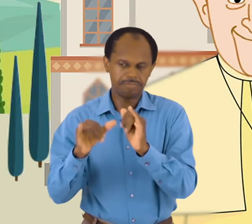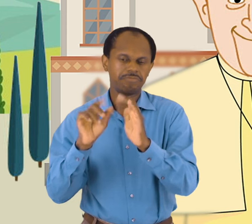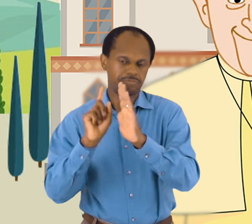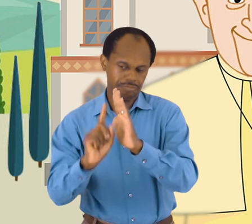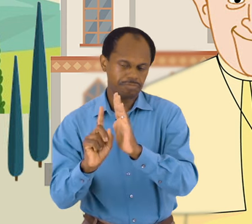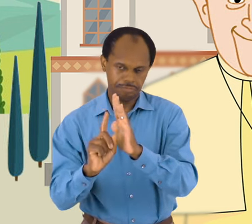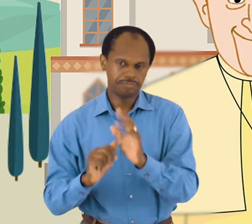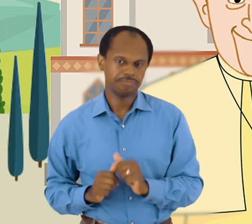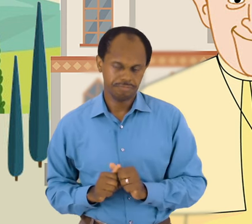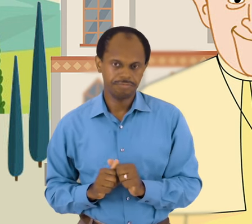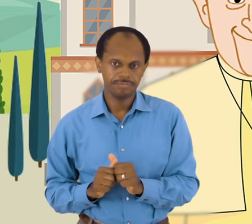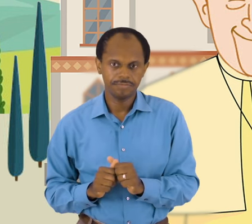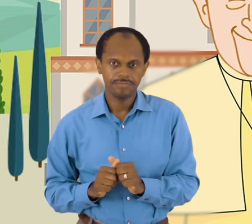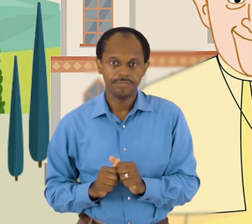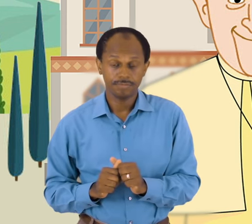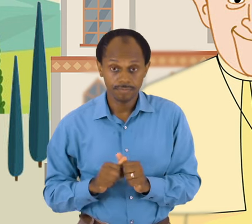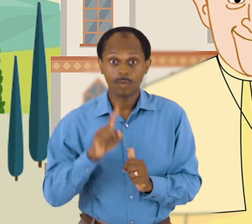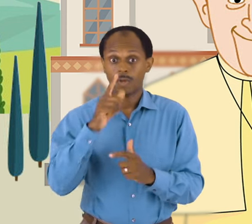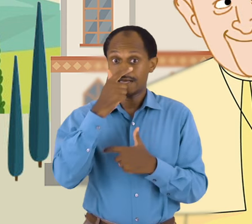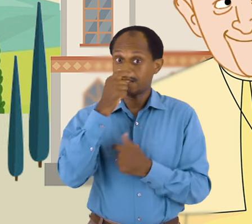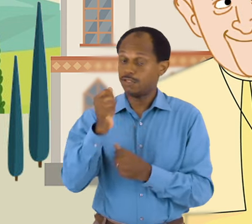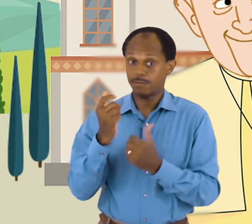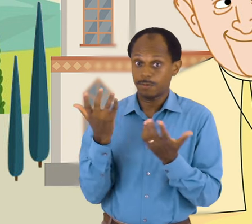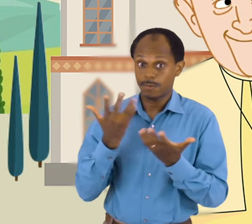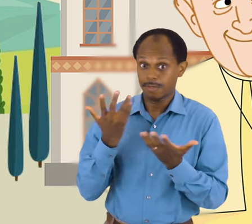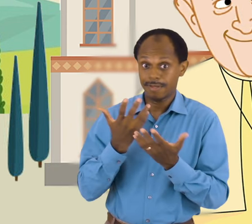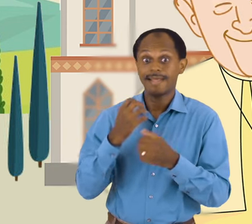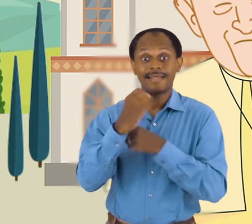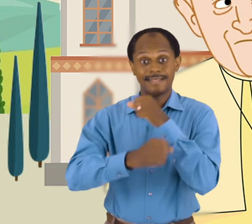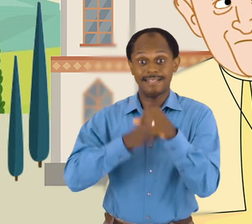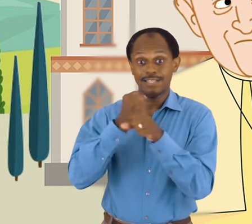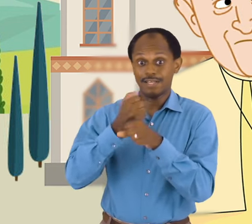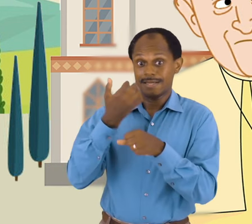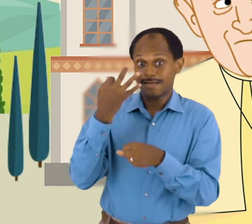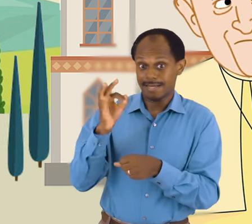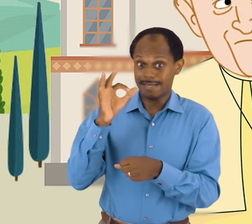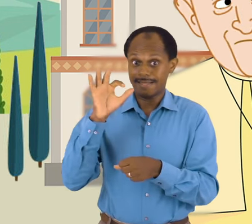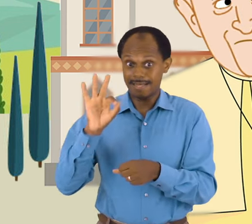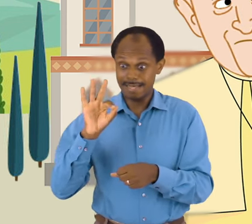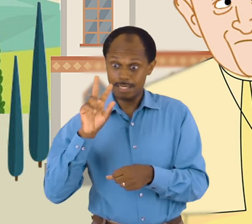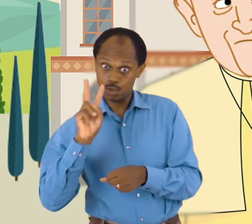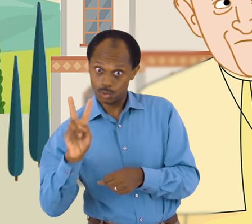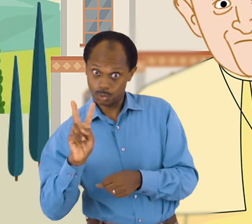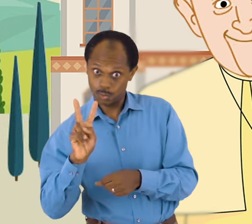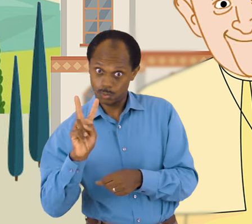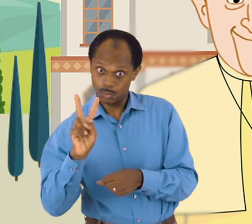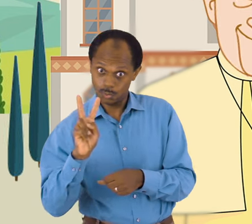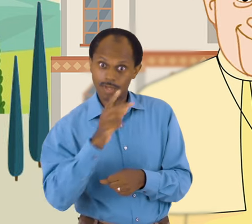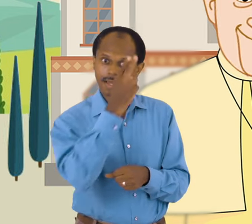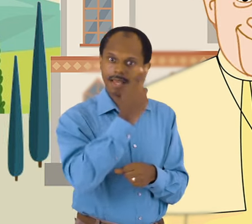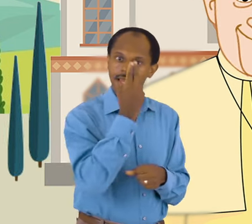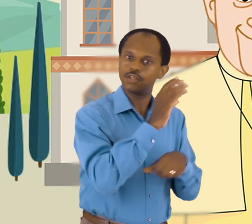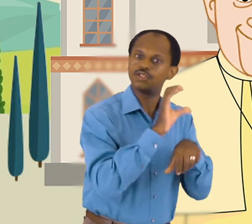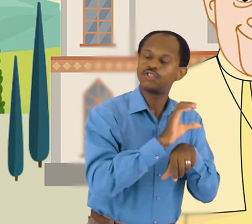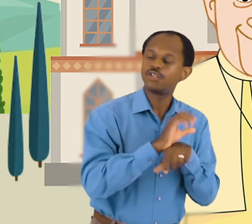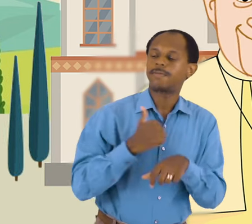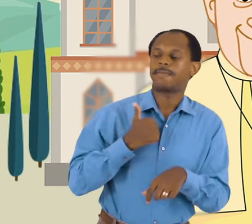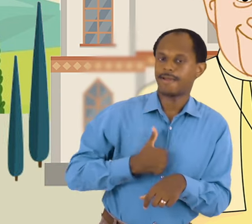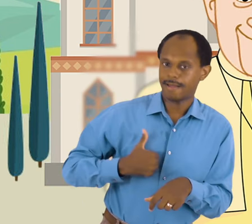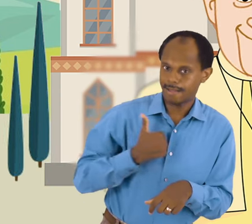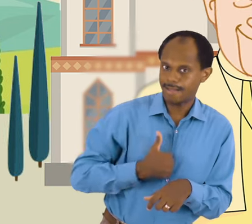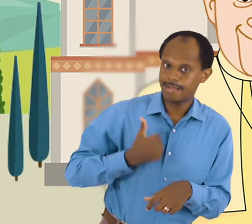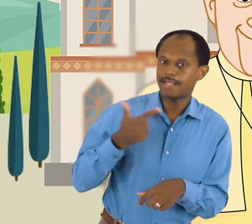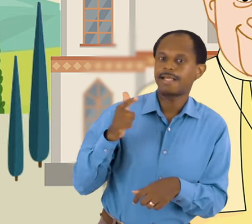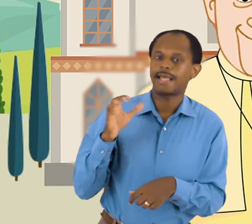The Catholic Church officially apologized for arresting Galileo in 1992,